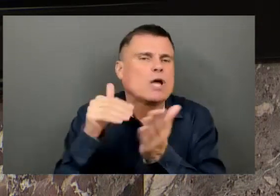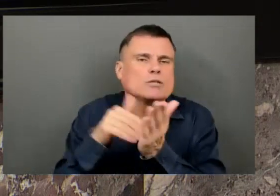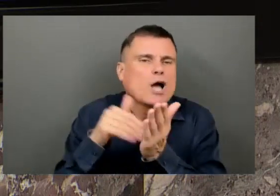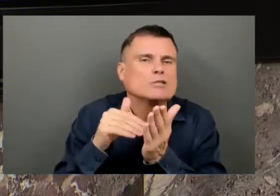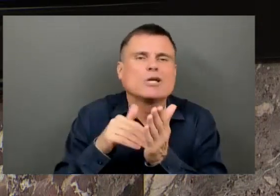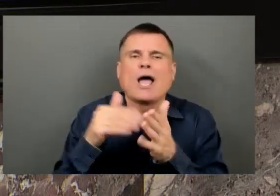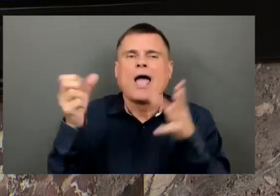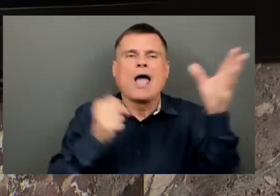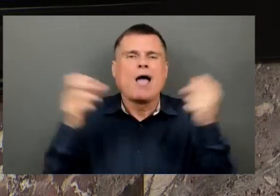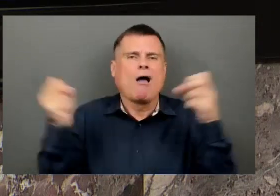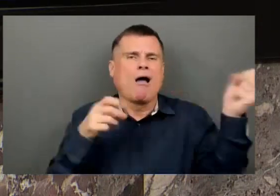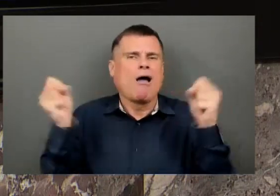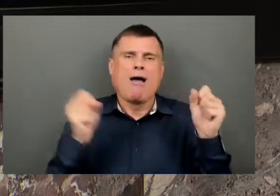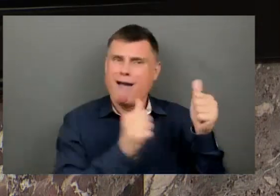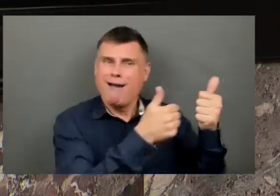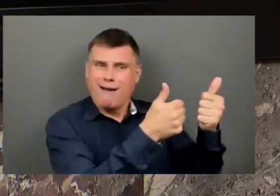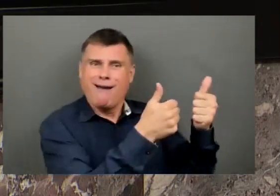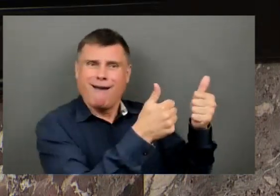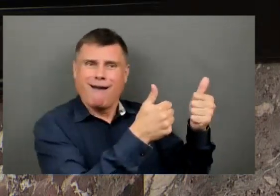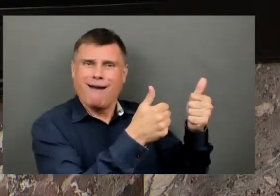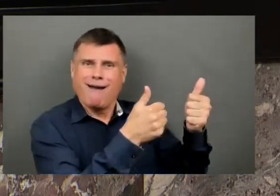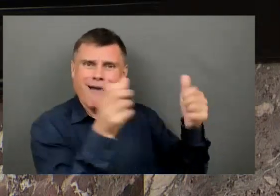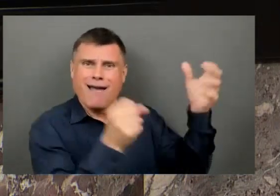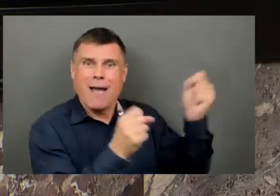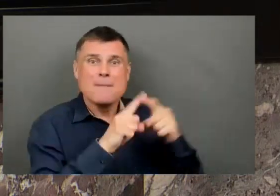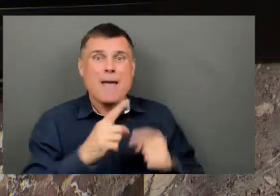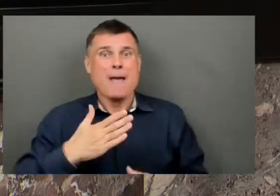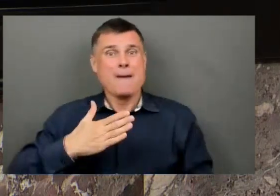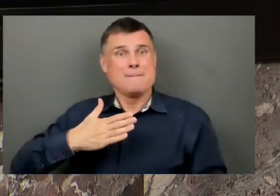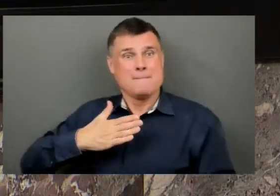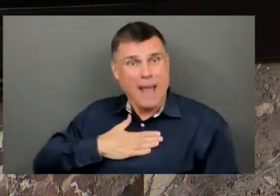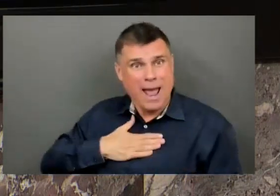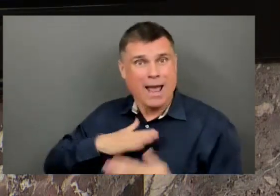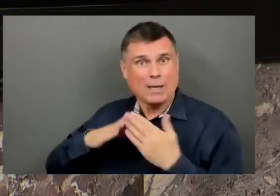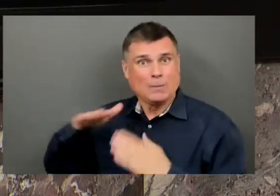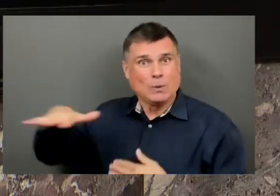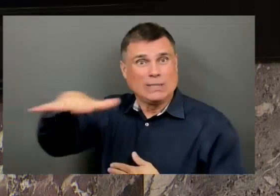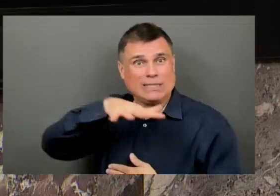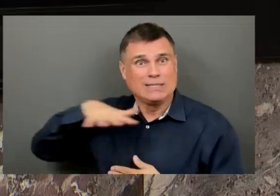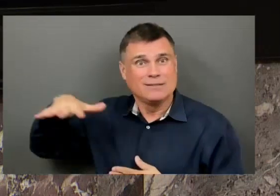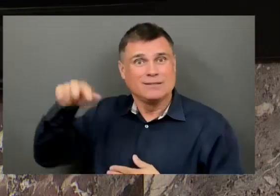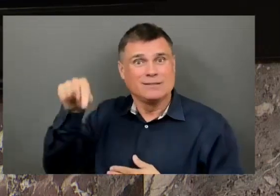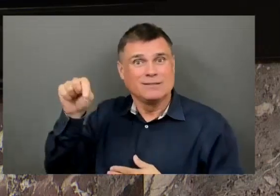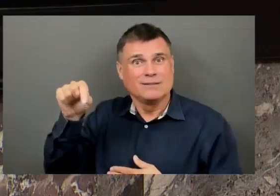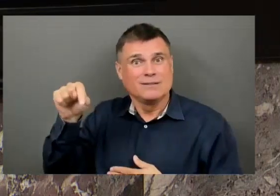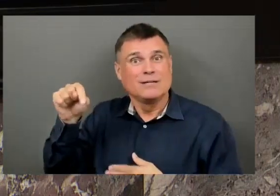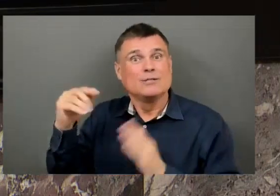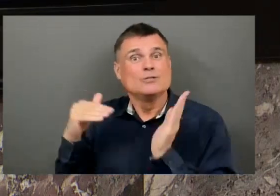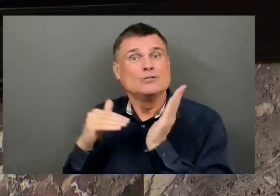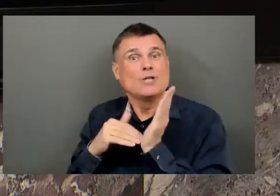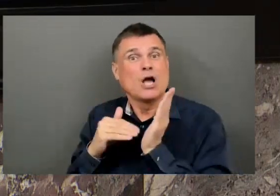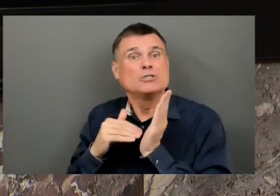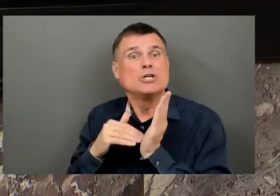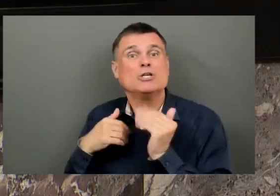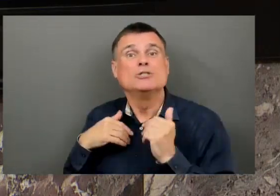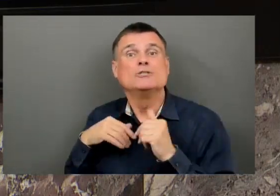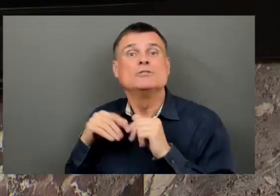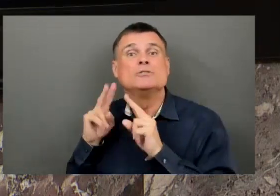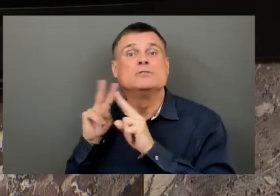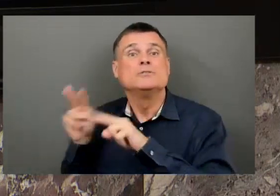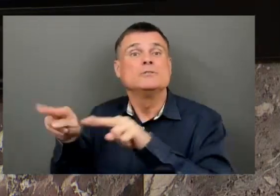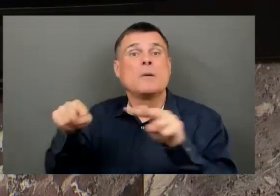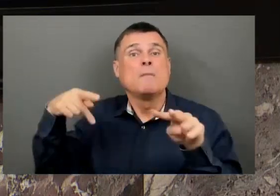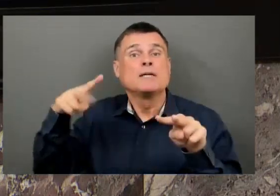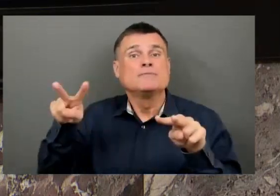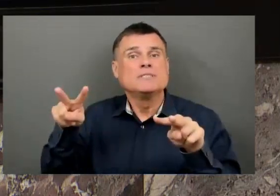community and there is no team-based care for them to work in, these docs do not stay, and the system is getting much worse. My